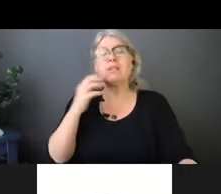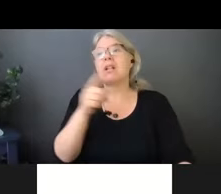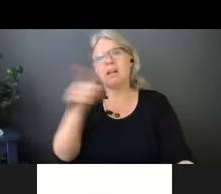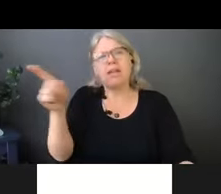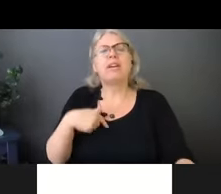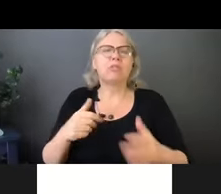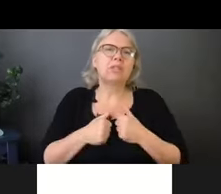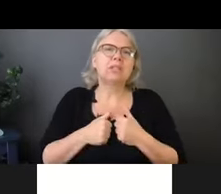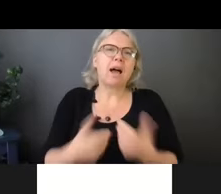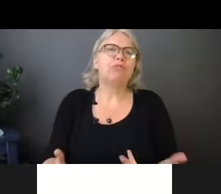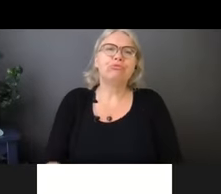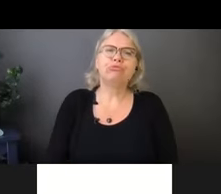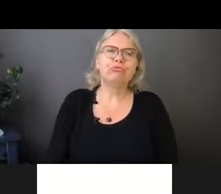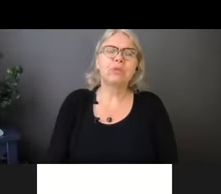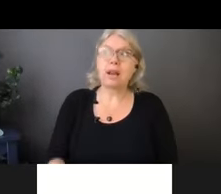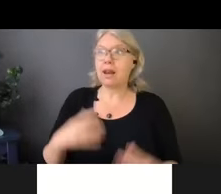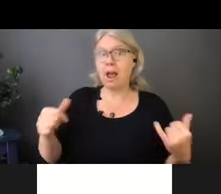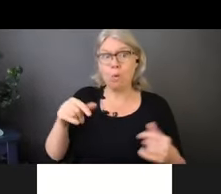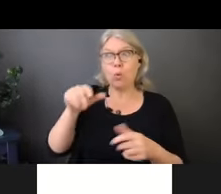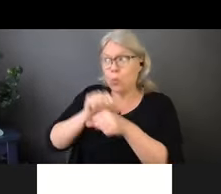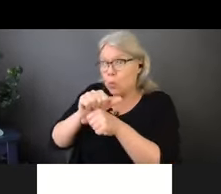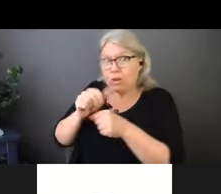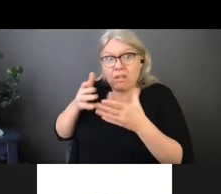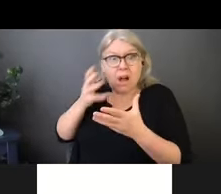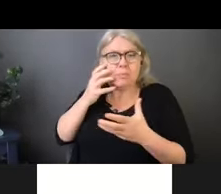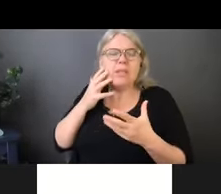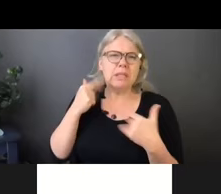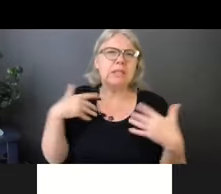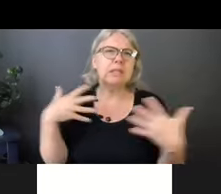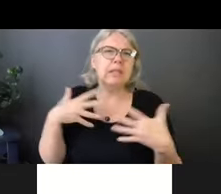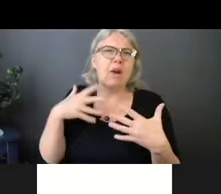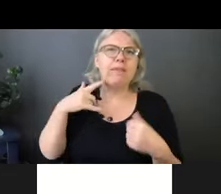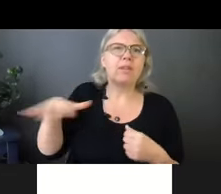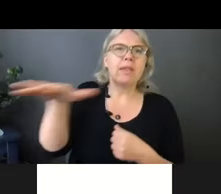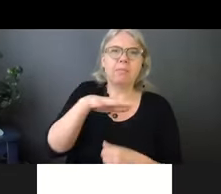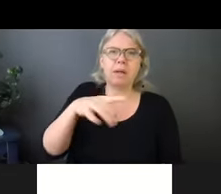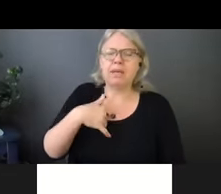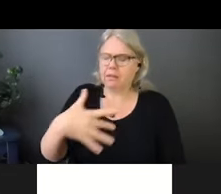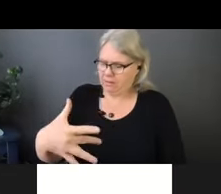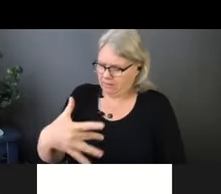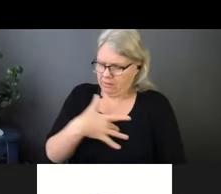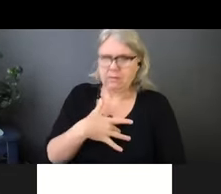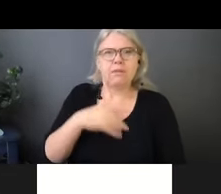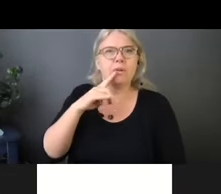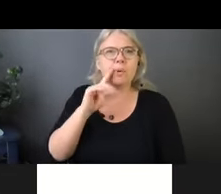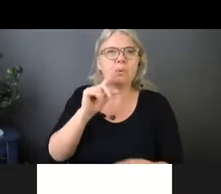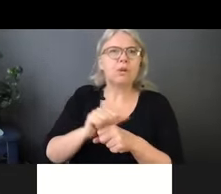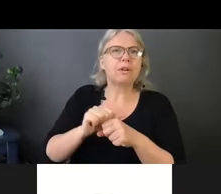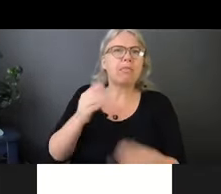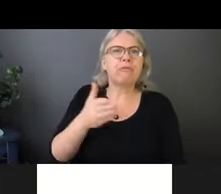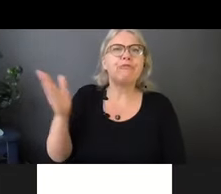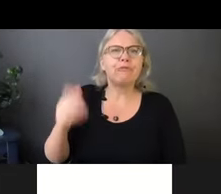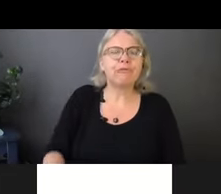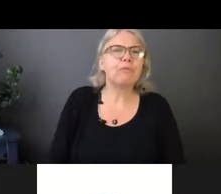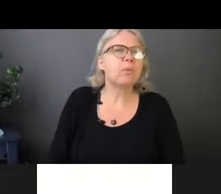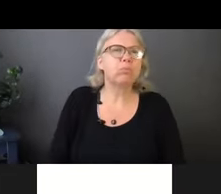it's just a, a scary place to be right now. And, and, um, my heart goes out to everybody in those environments. Cause it's, uh, it's a